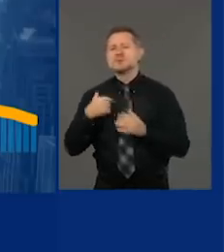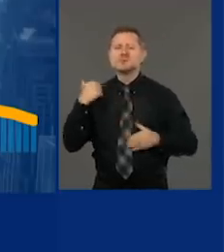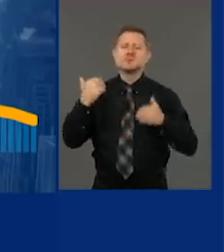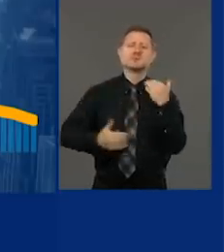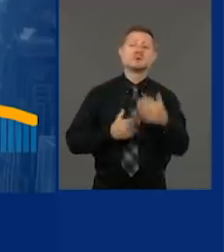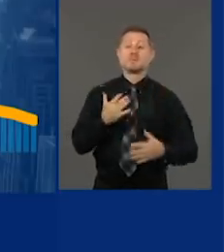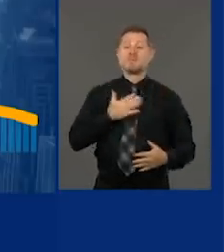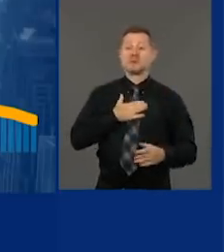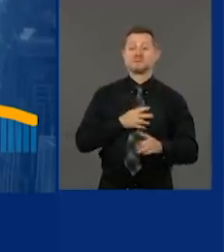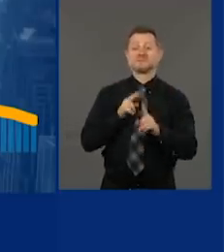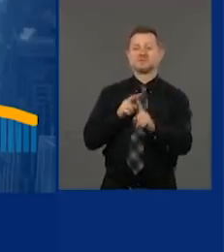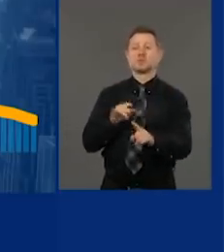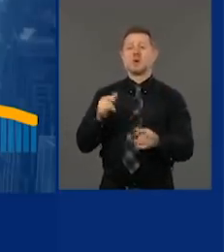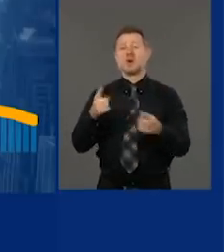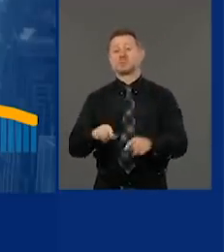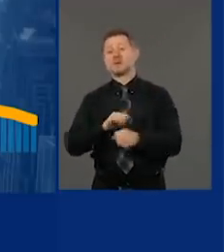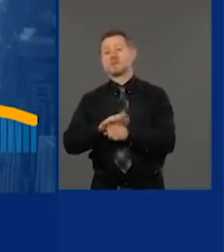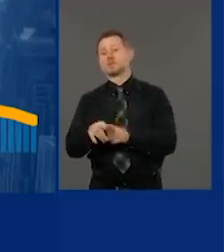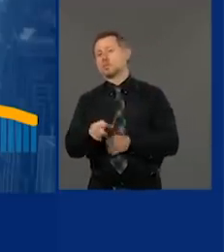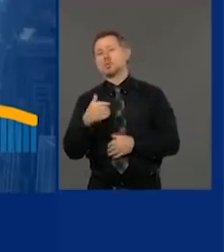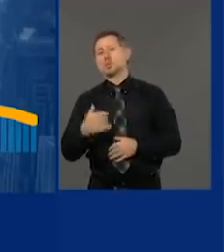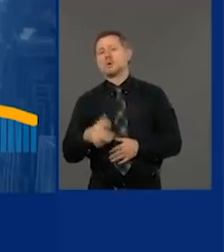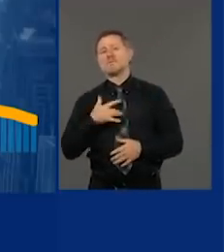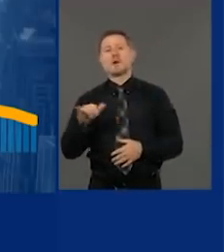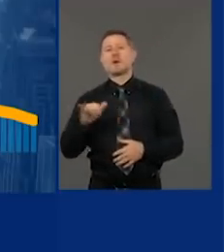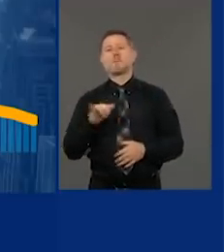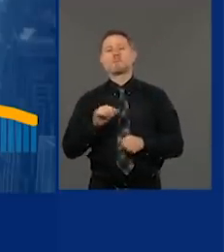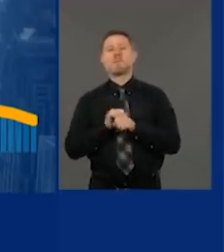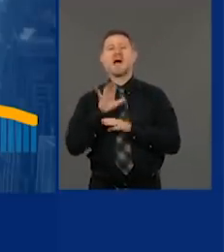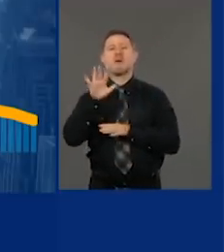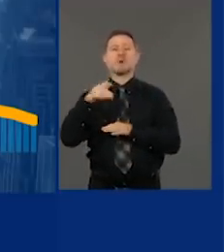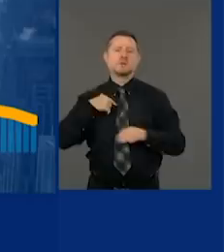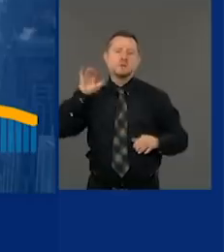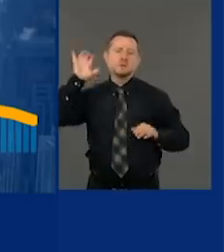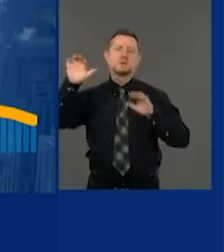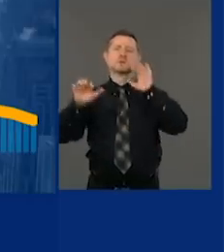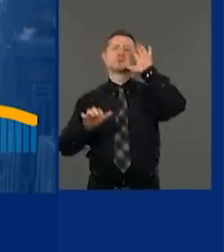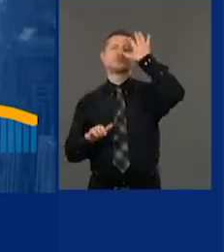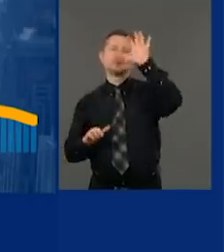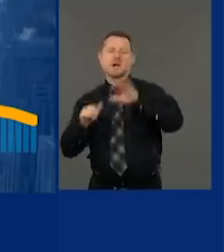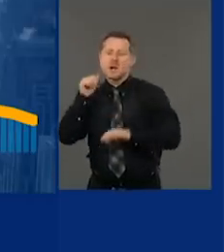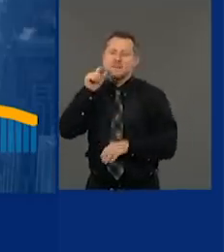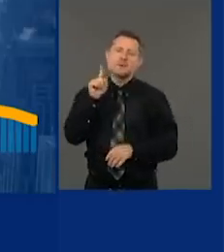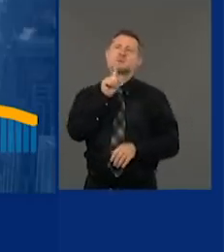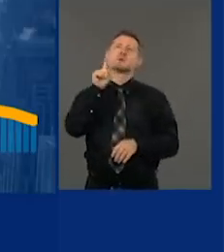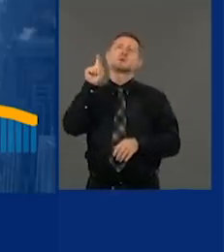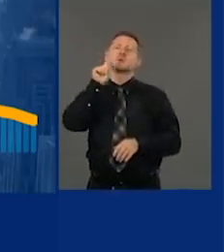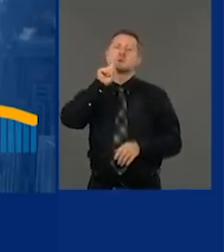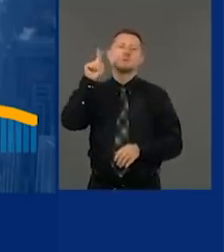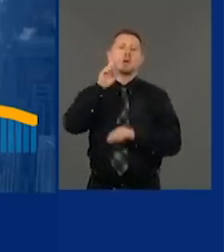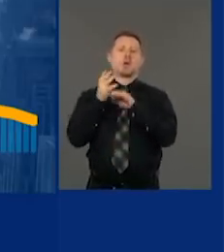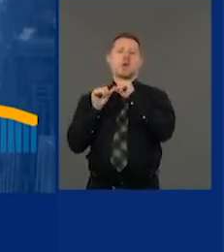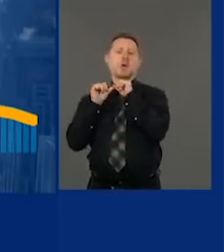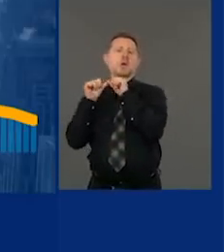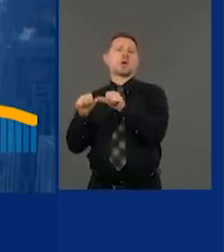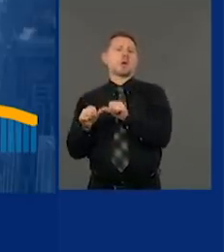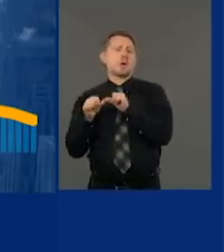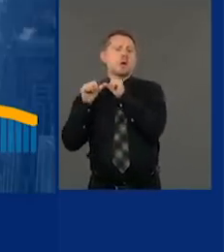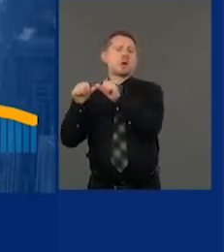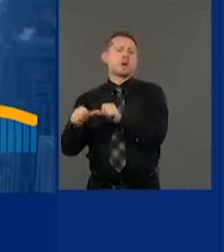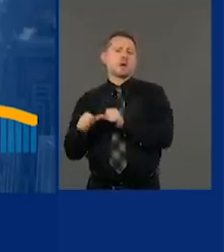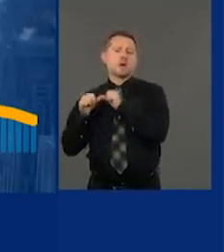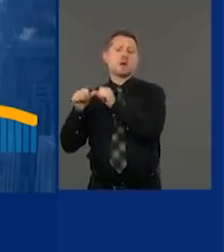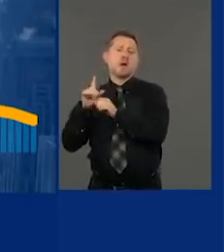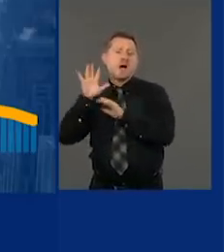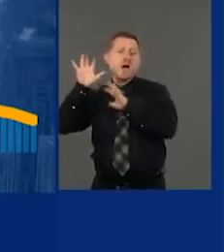as climbing a mountain, and you had to climb that mountain every day, and every day was hard. And every day, climbing